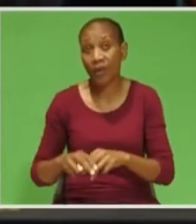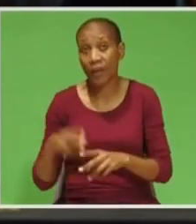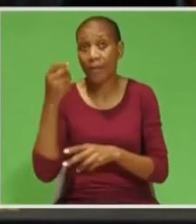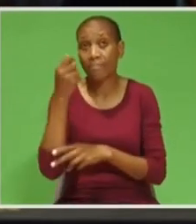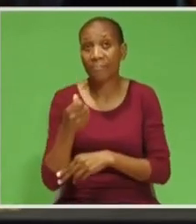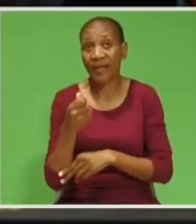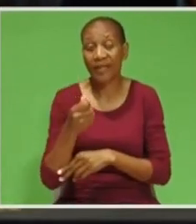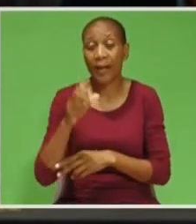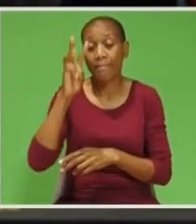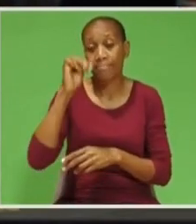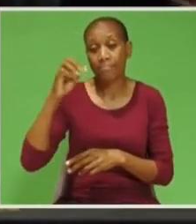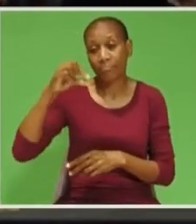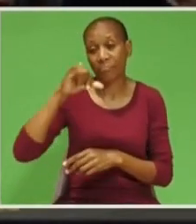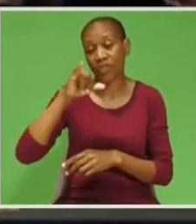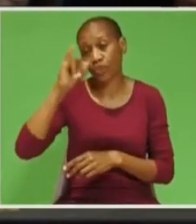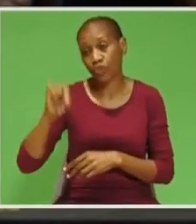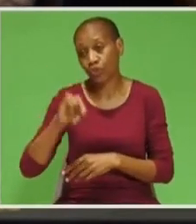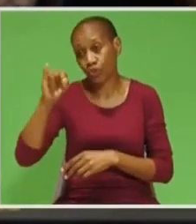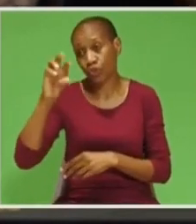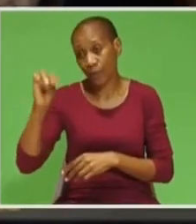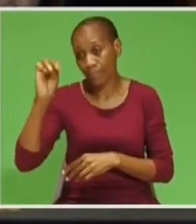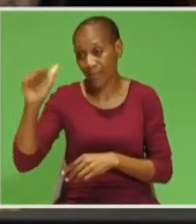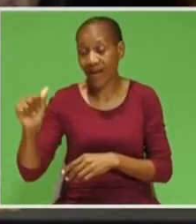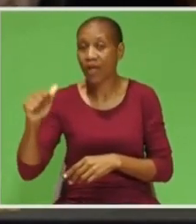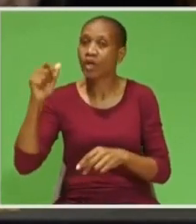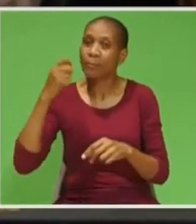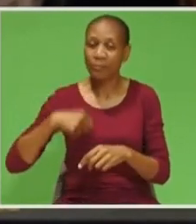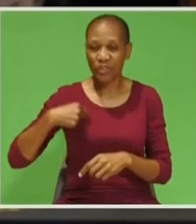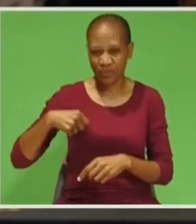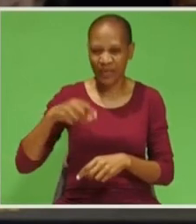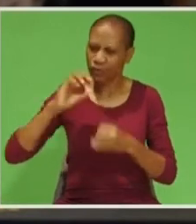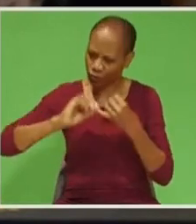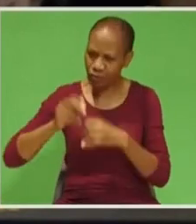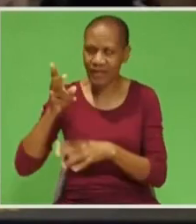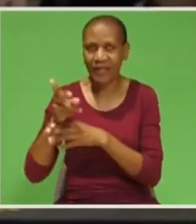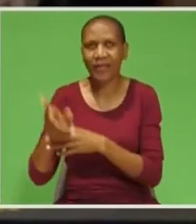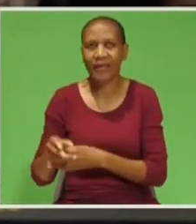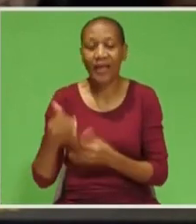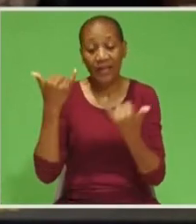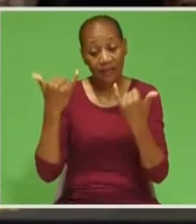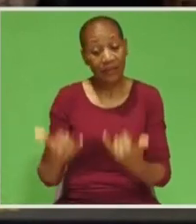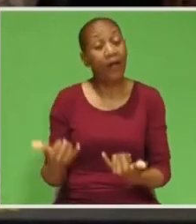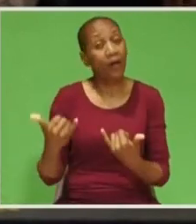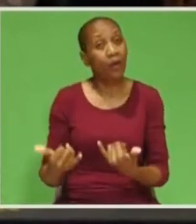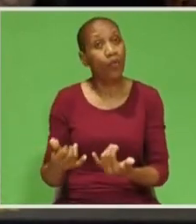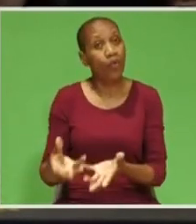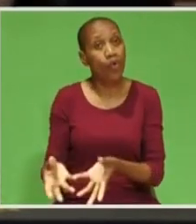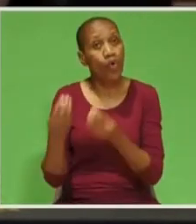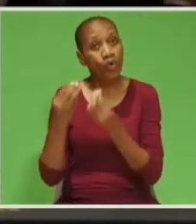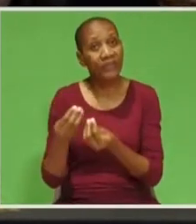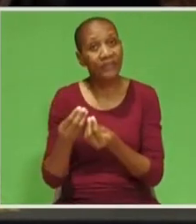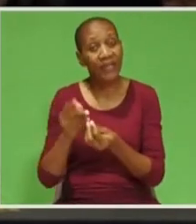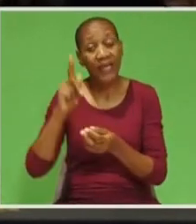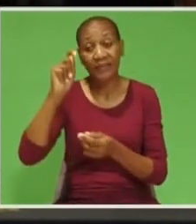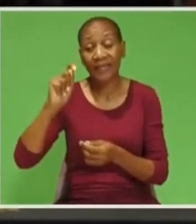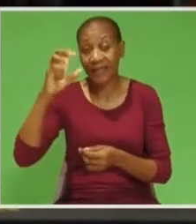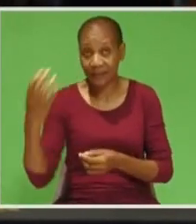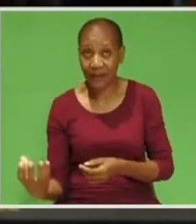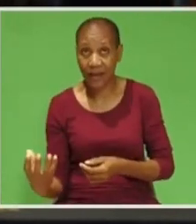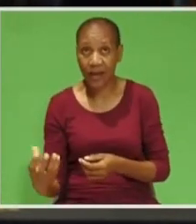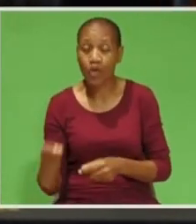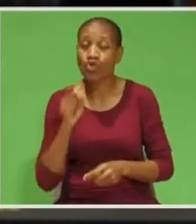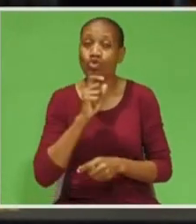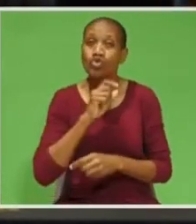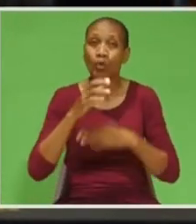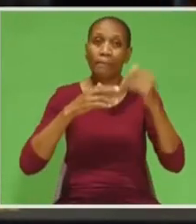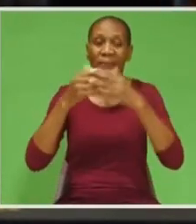in Inokum Gijima was at it again. This time, they had awarded a tender to construct a mere 6